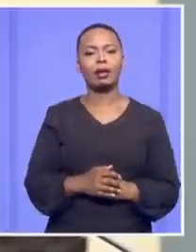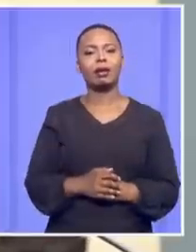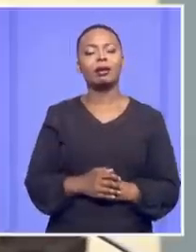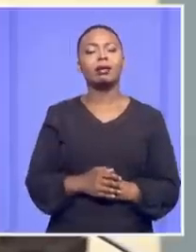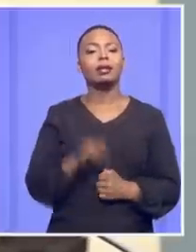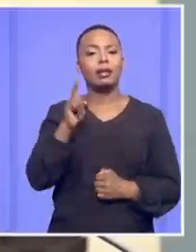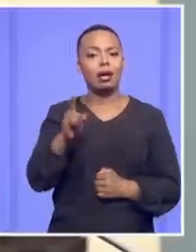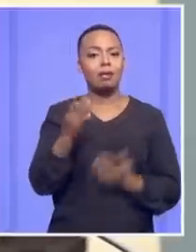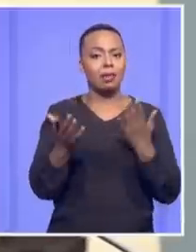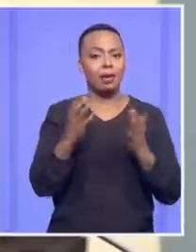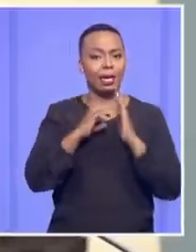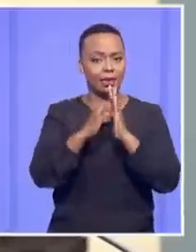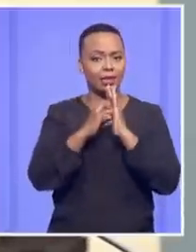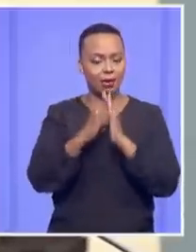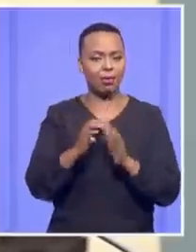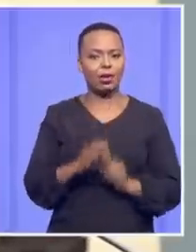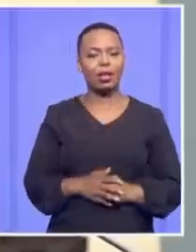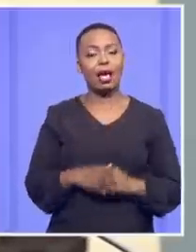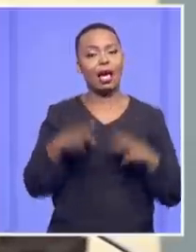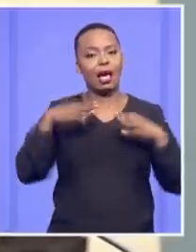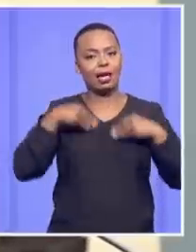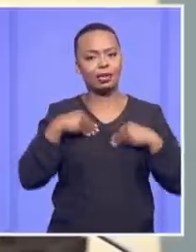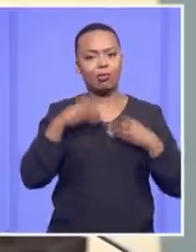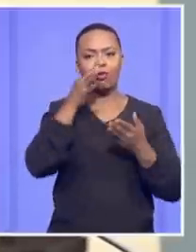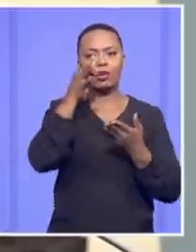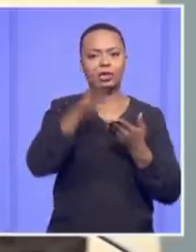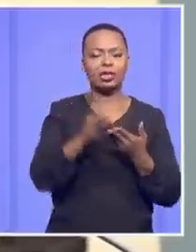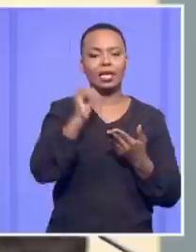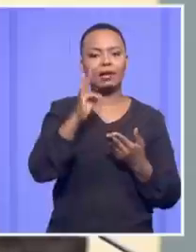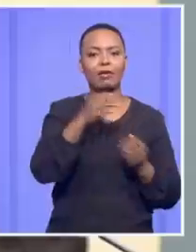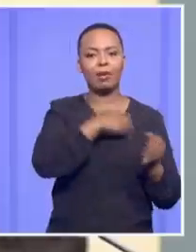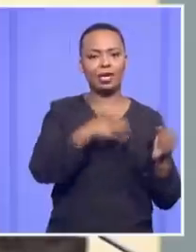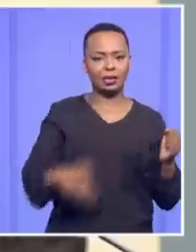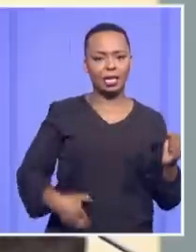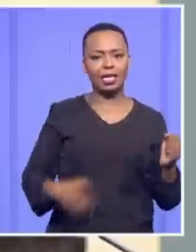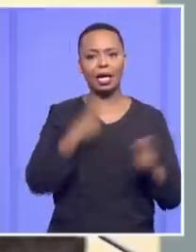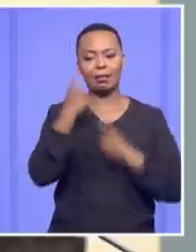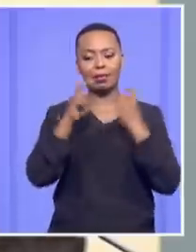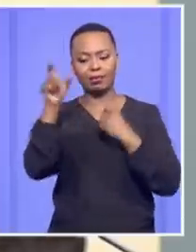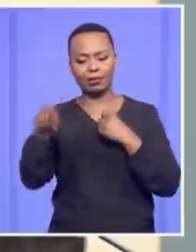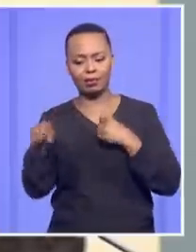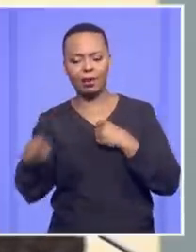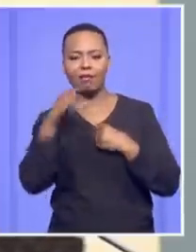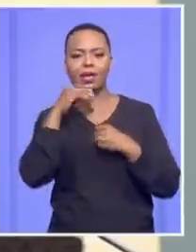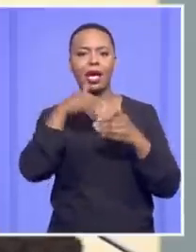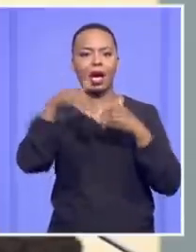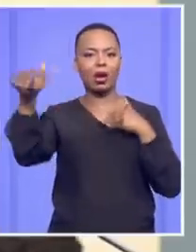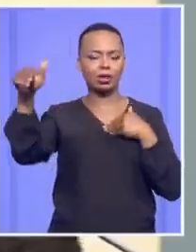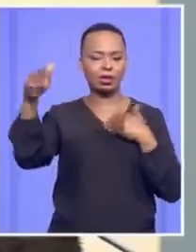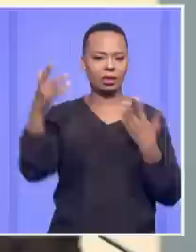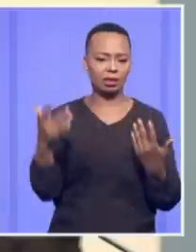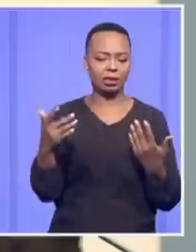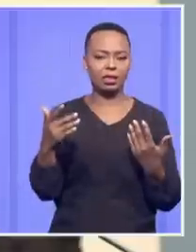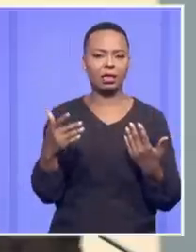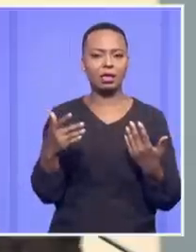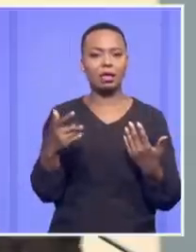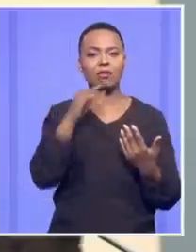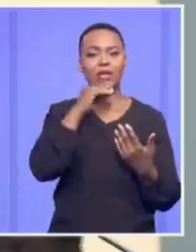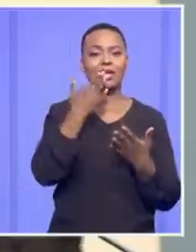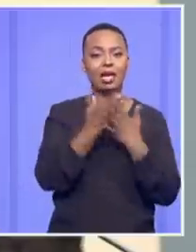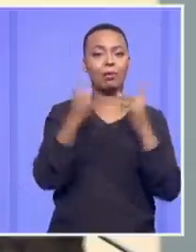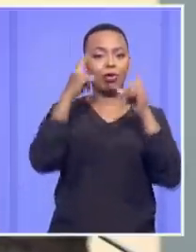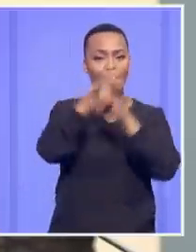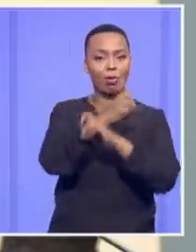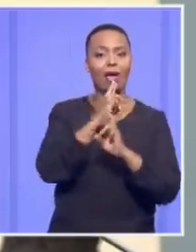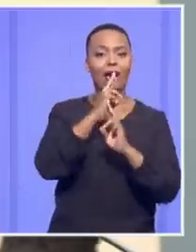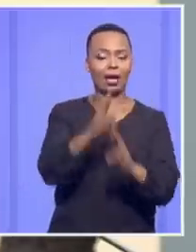court were, for example, to accept the main proposition that whenever the president has a complaint against him, he's out, it would be entirely at odds with that. But the